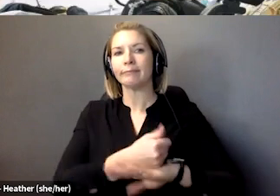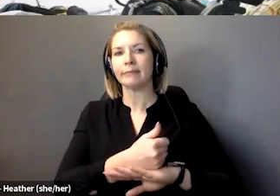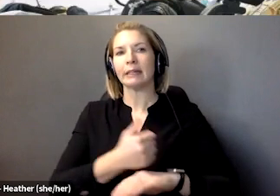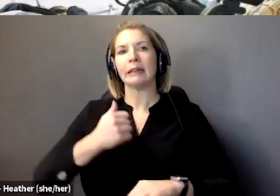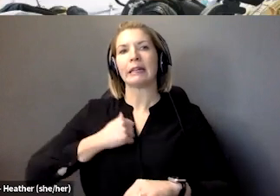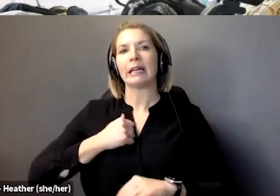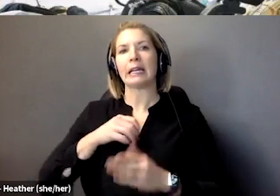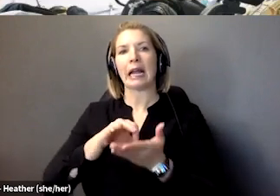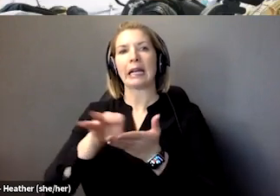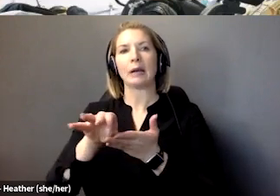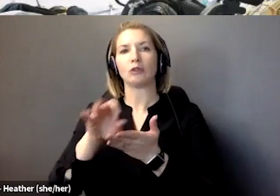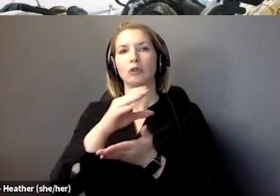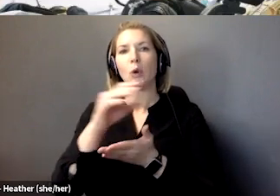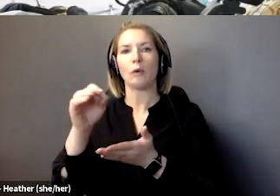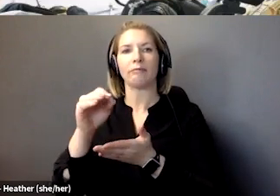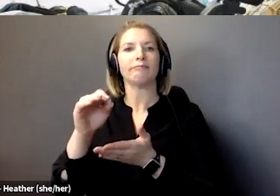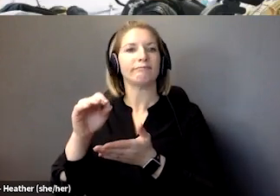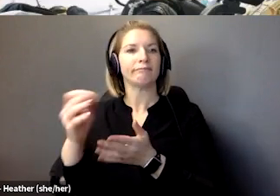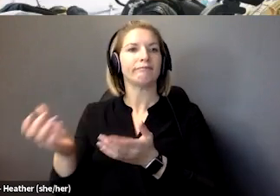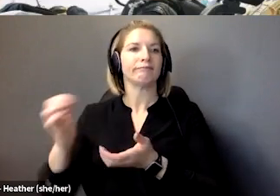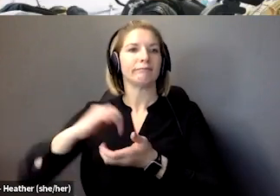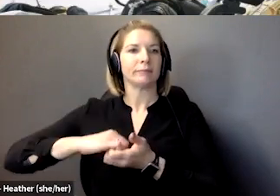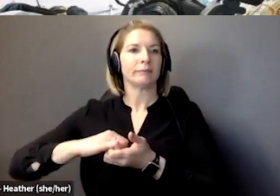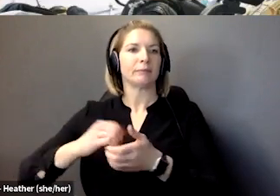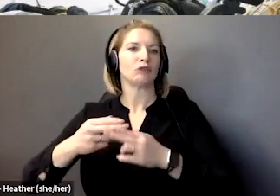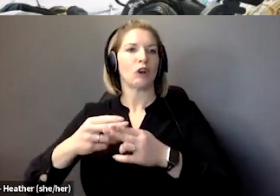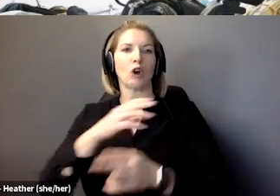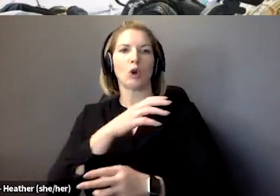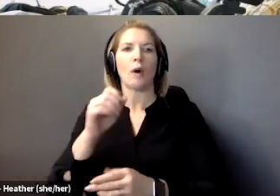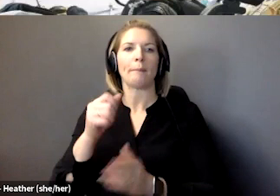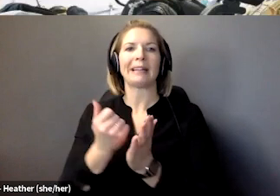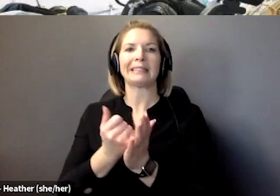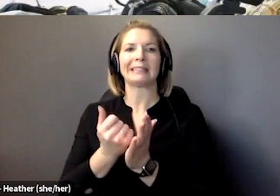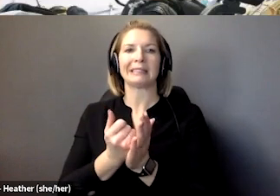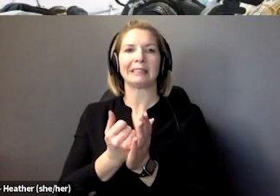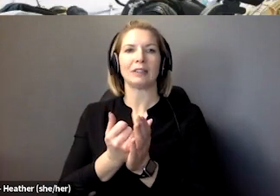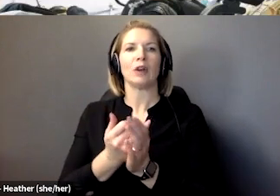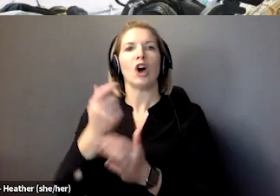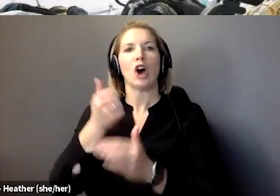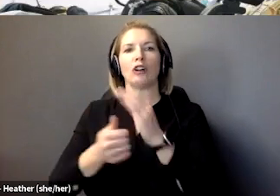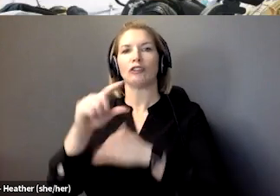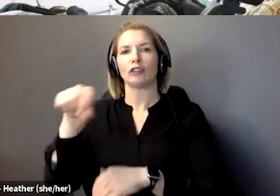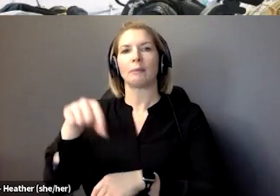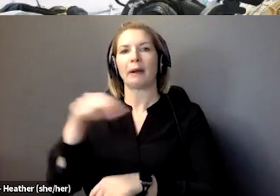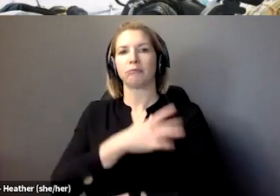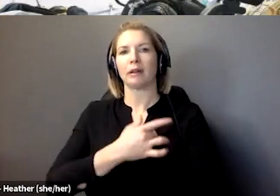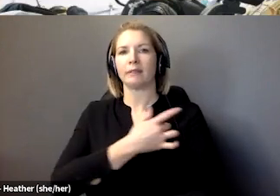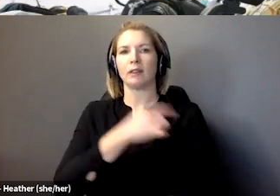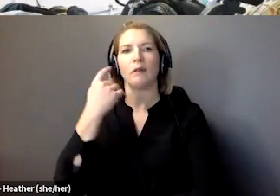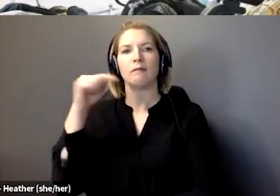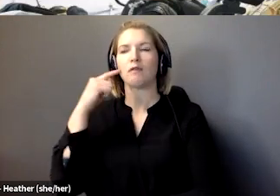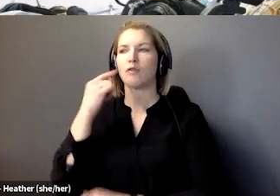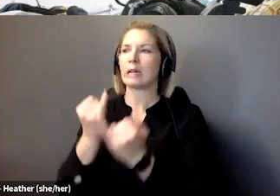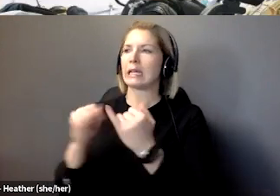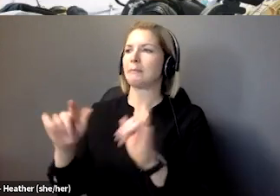assist, which is a Quebec cooperative for independent living. Now I spent about 11